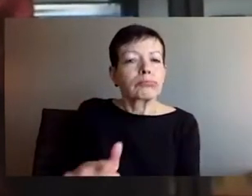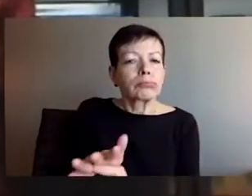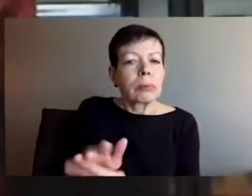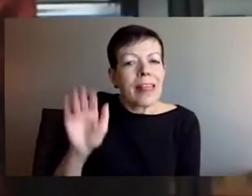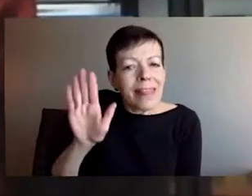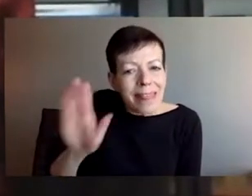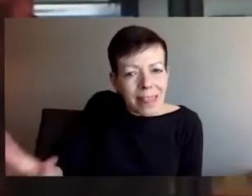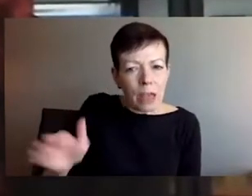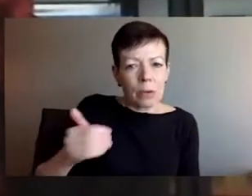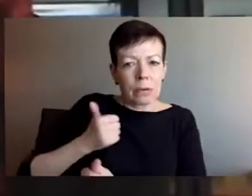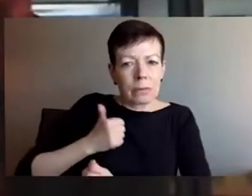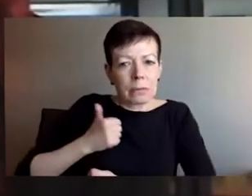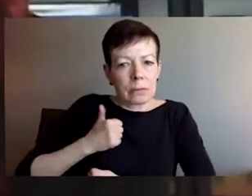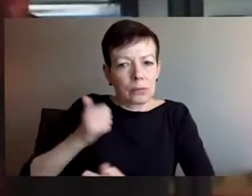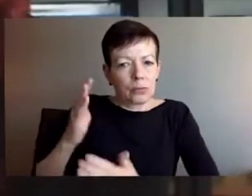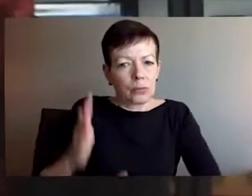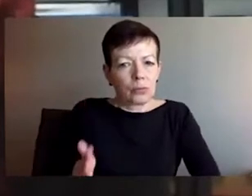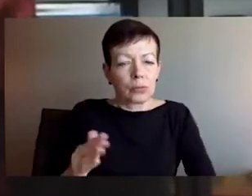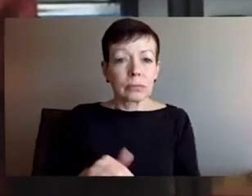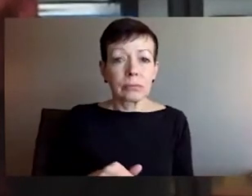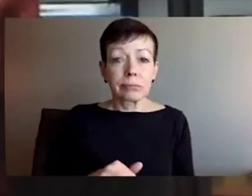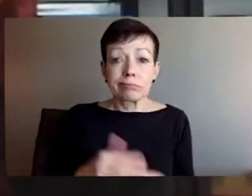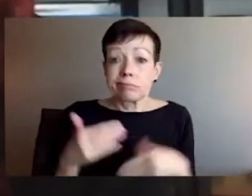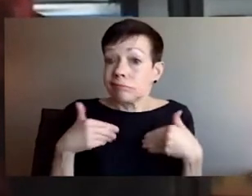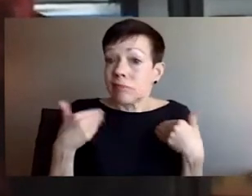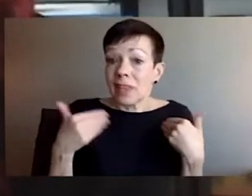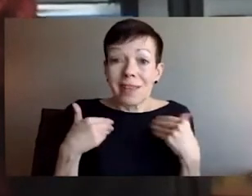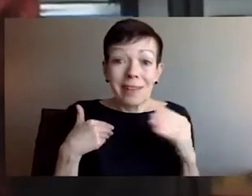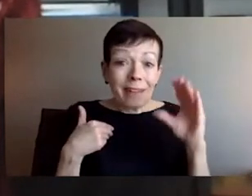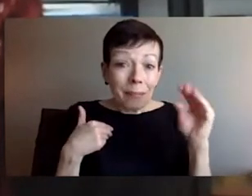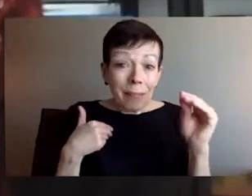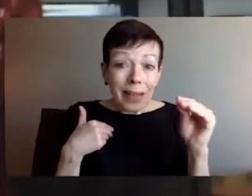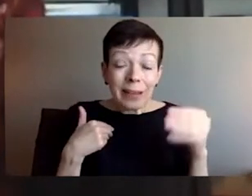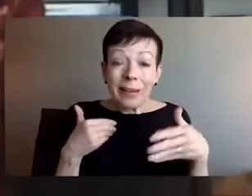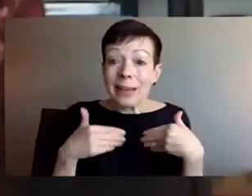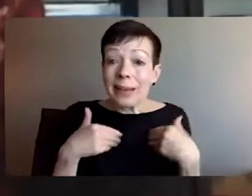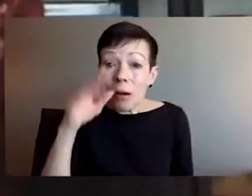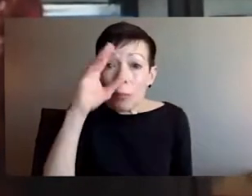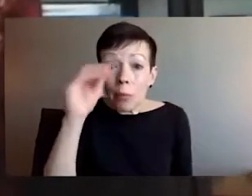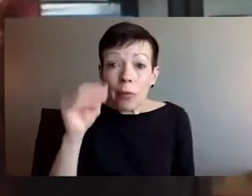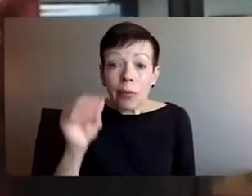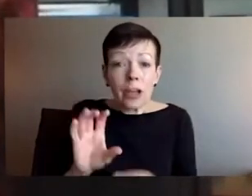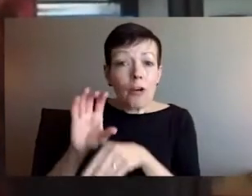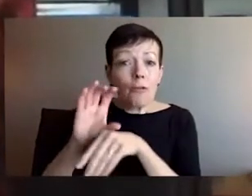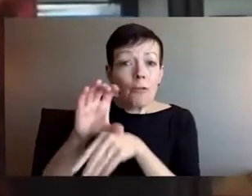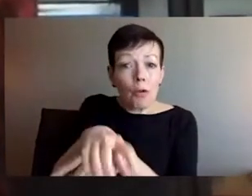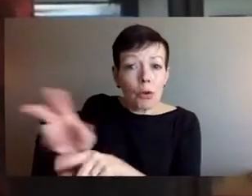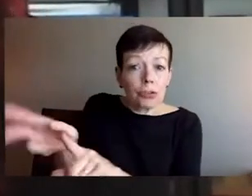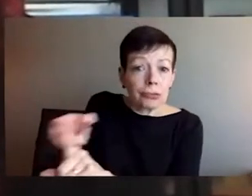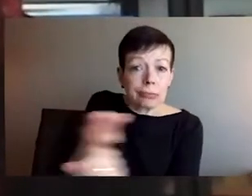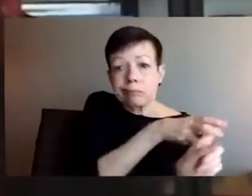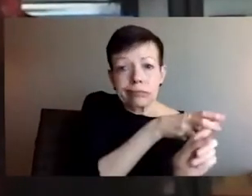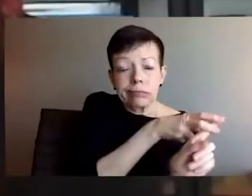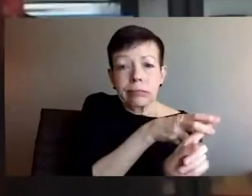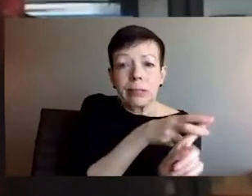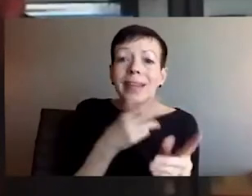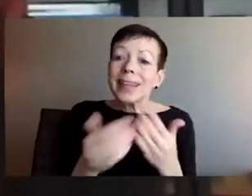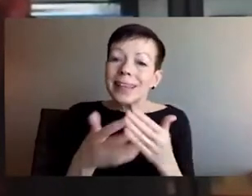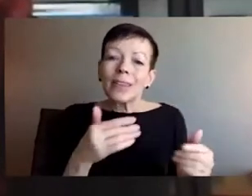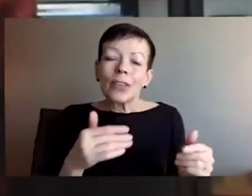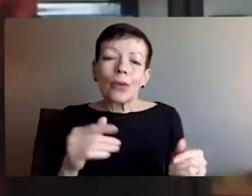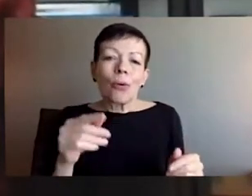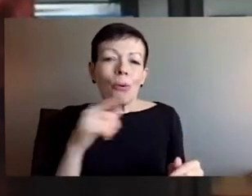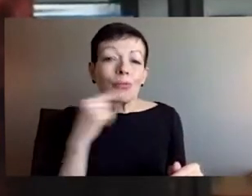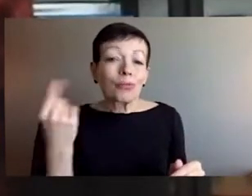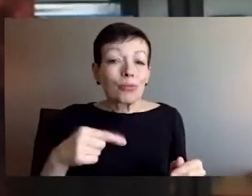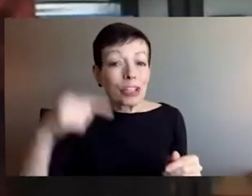that we should attend to as we try to imagine what to expect next. And that is how the Russian